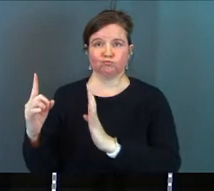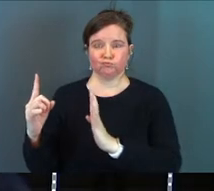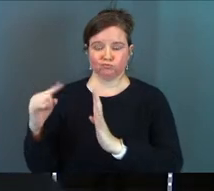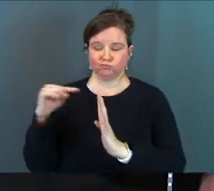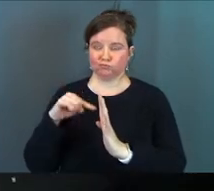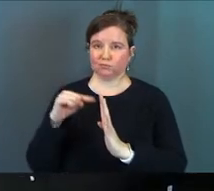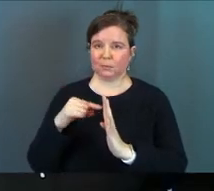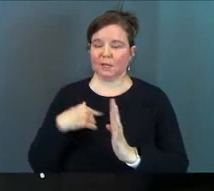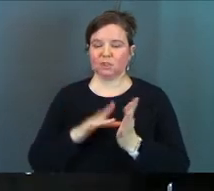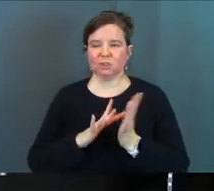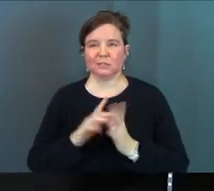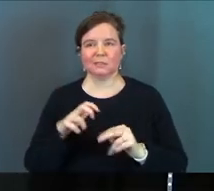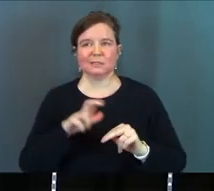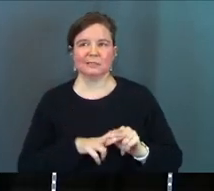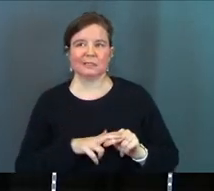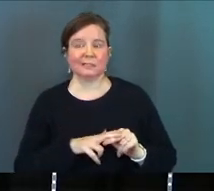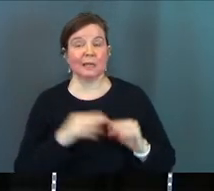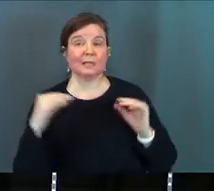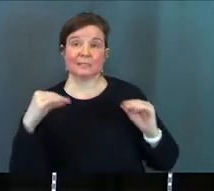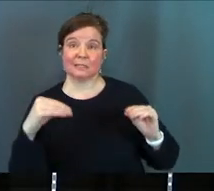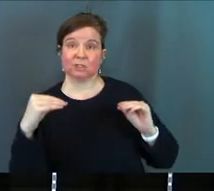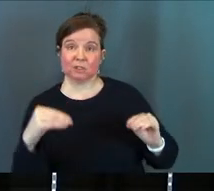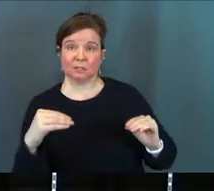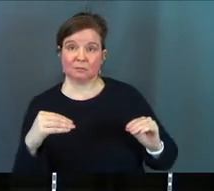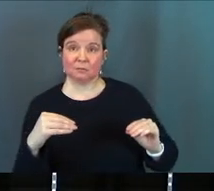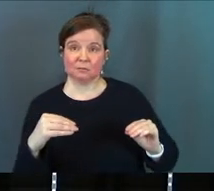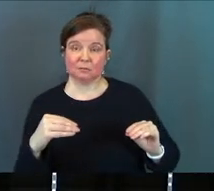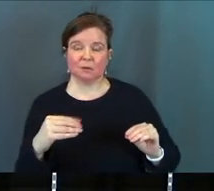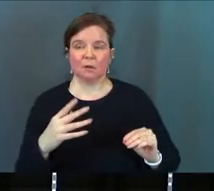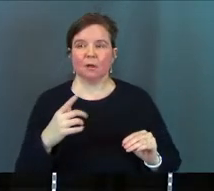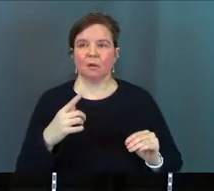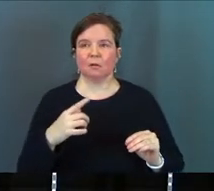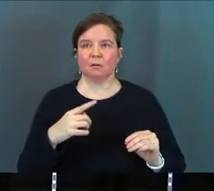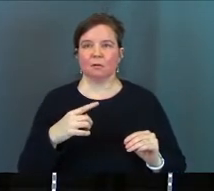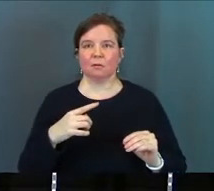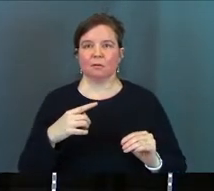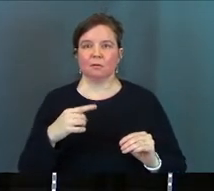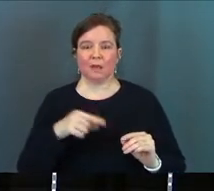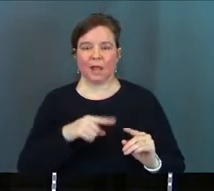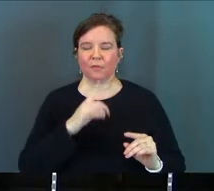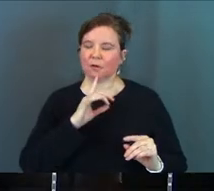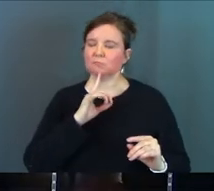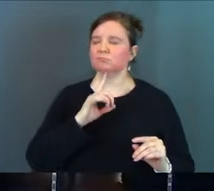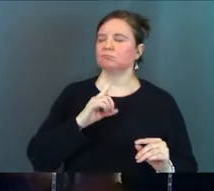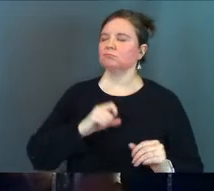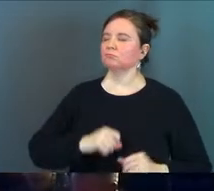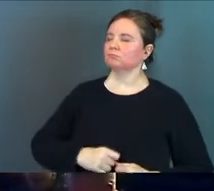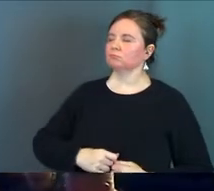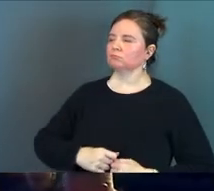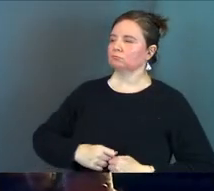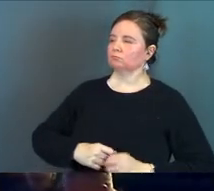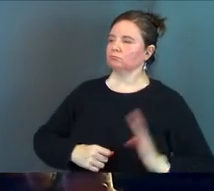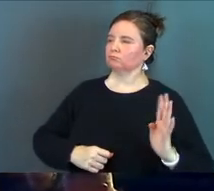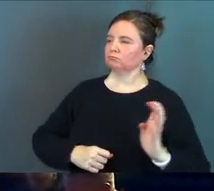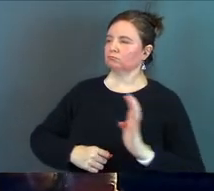up in groups to Jesus and Jesus is sitting there and he's teaching and their noses are kind of up in the air